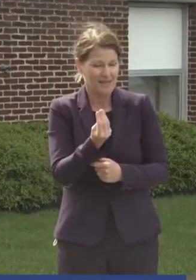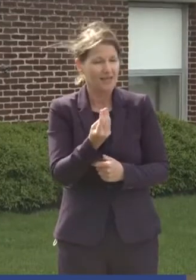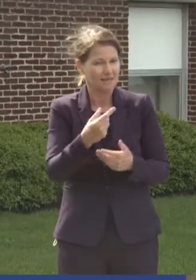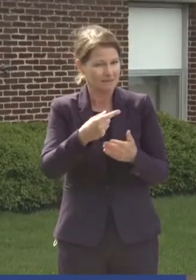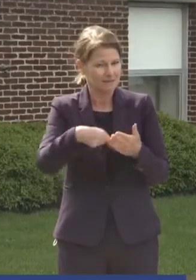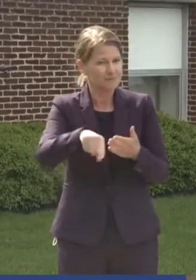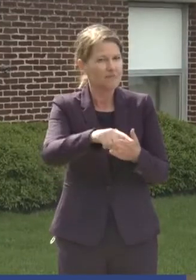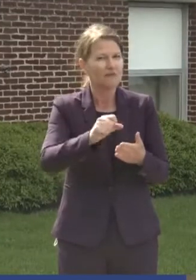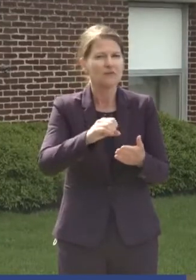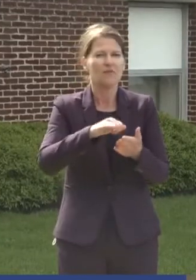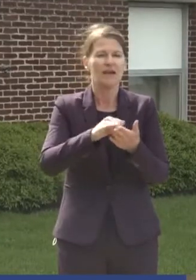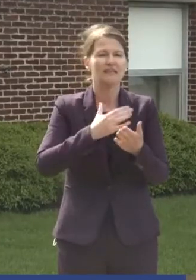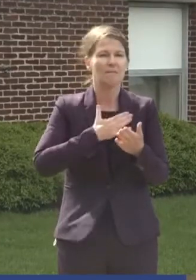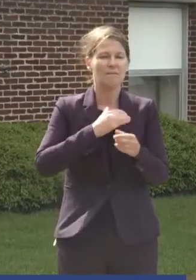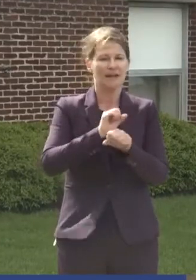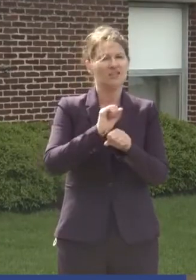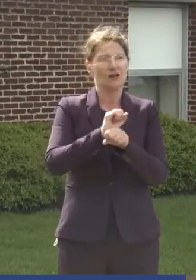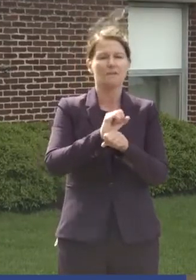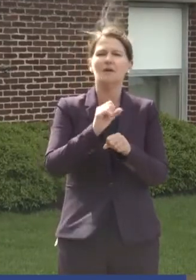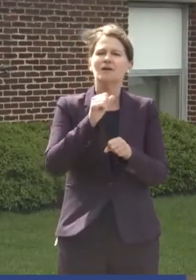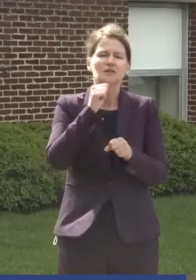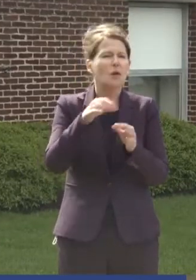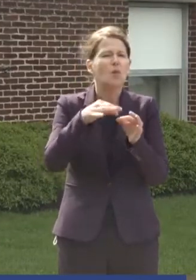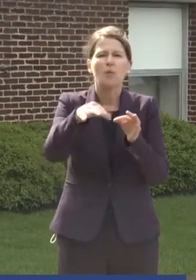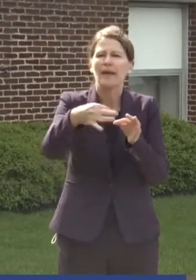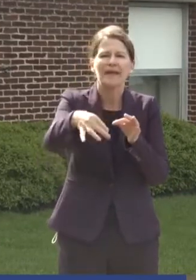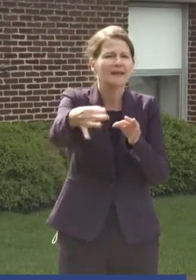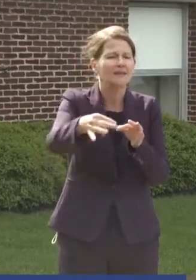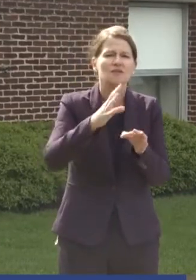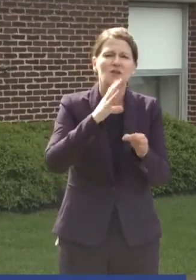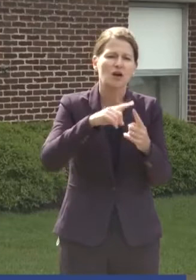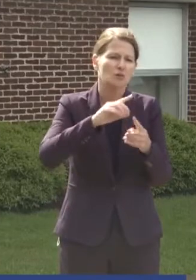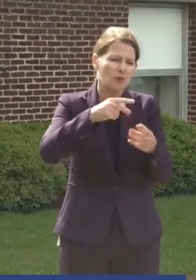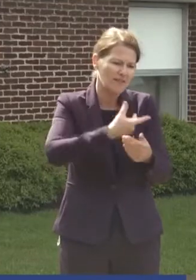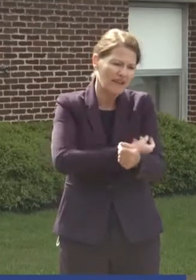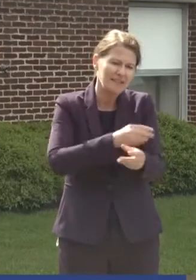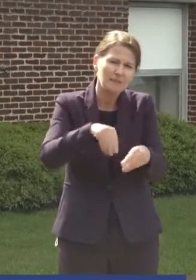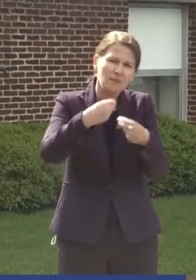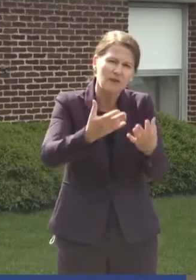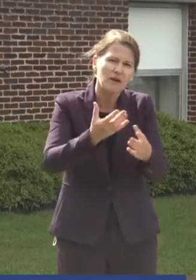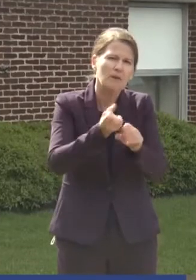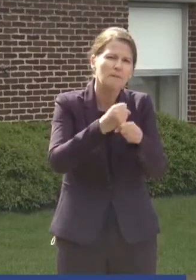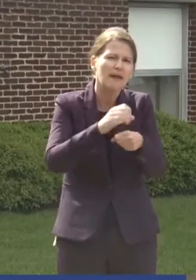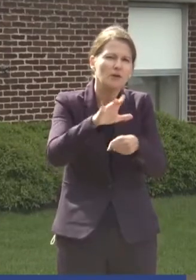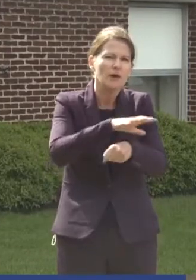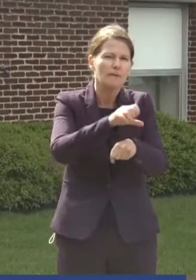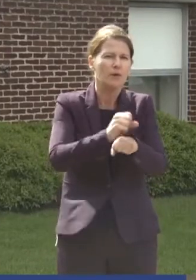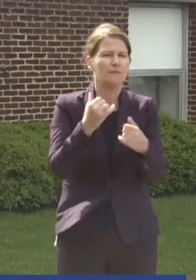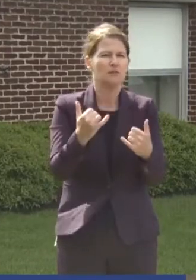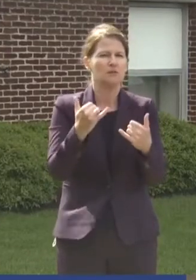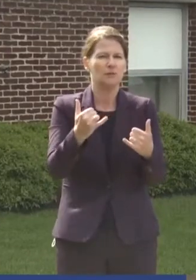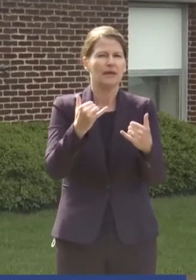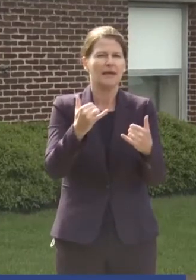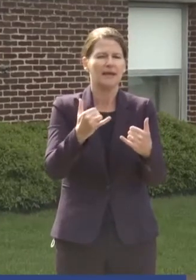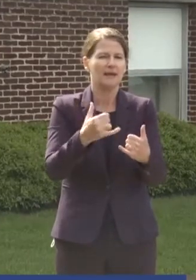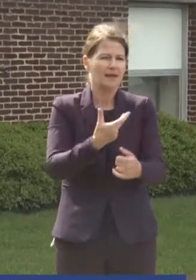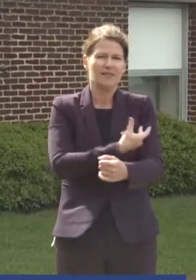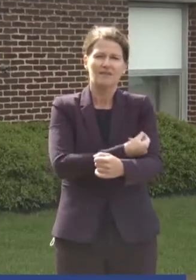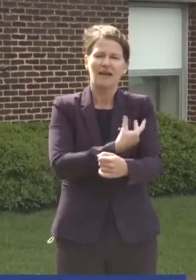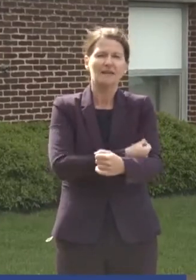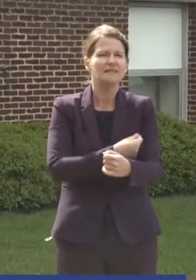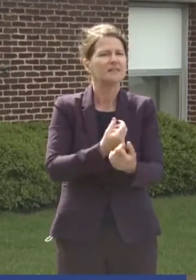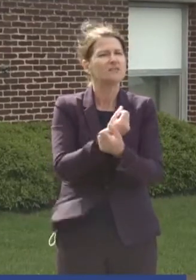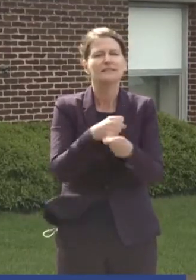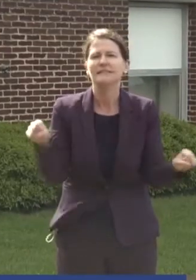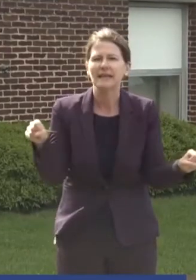that's my job. So don't wait. Talk to a vaccine provider and book your appointment today. These vaccines